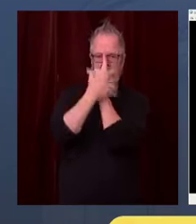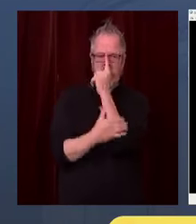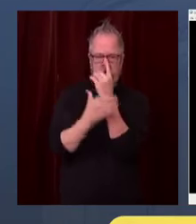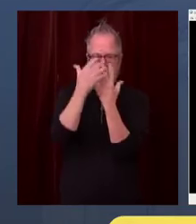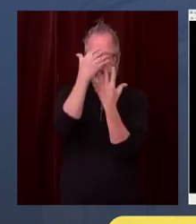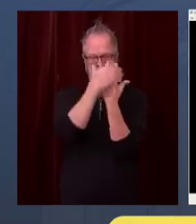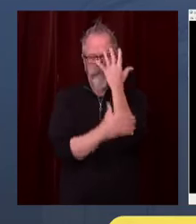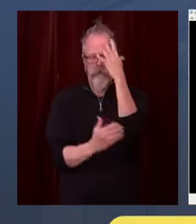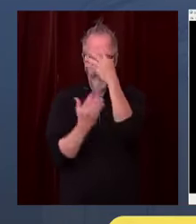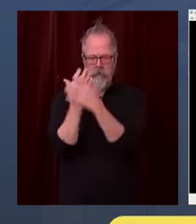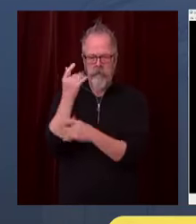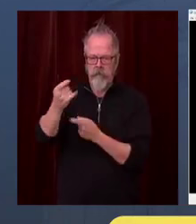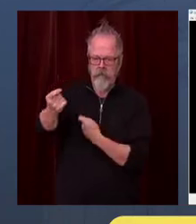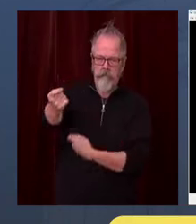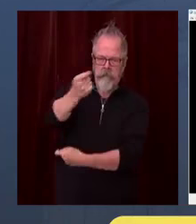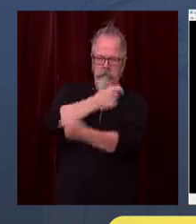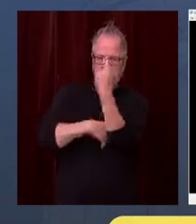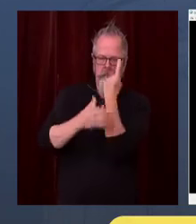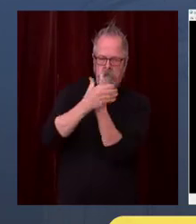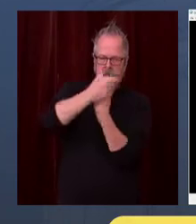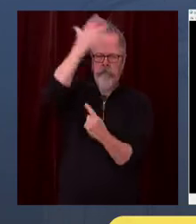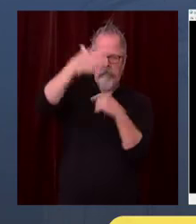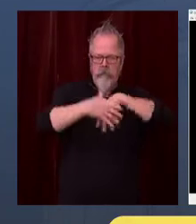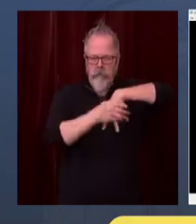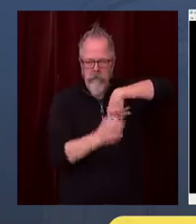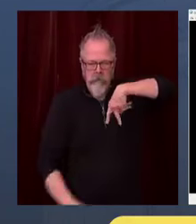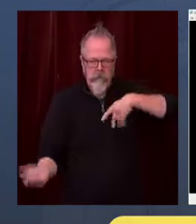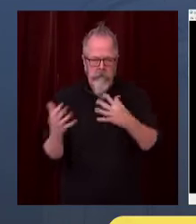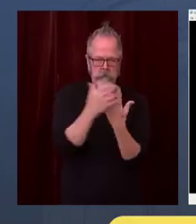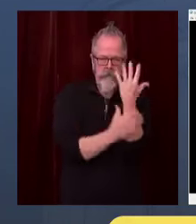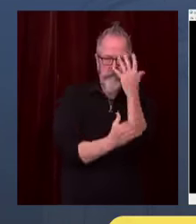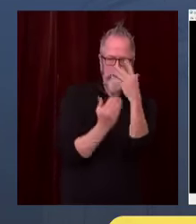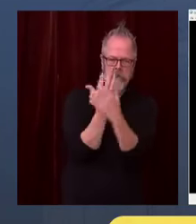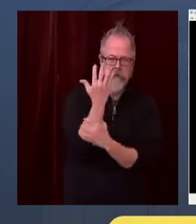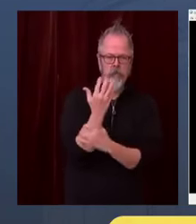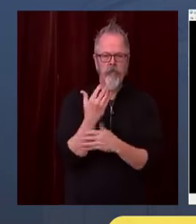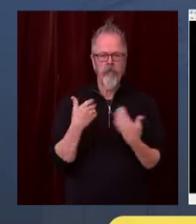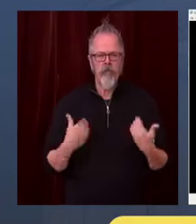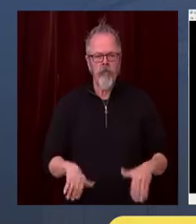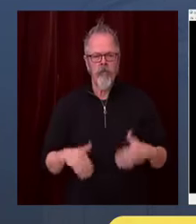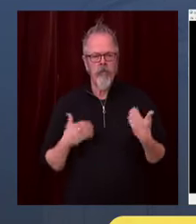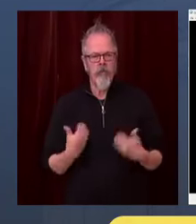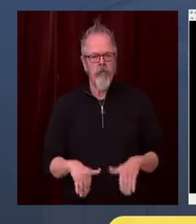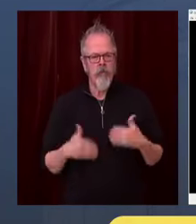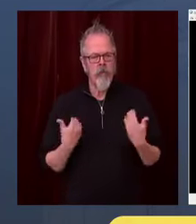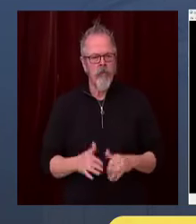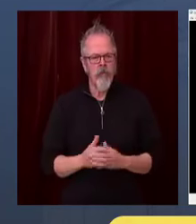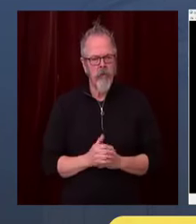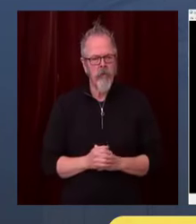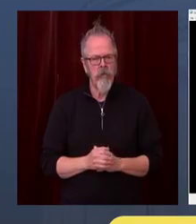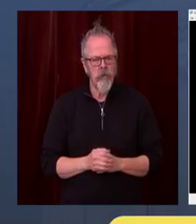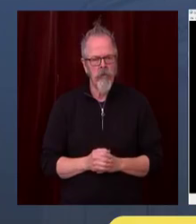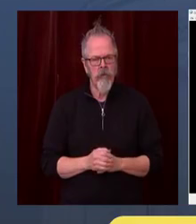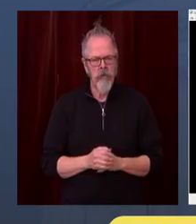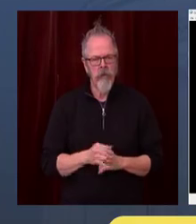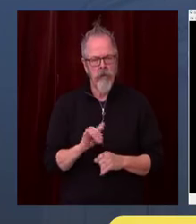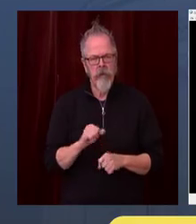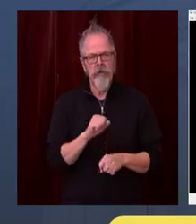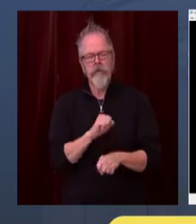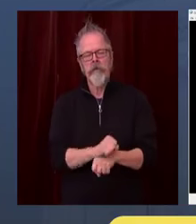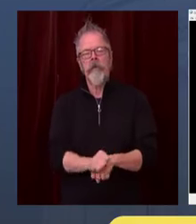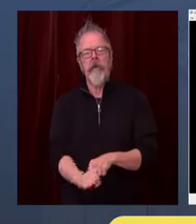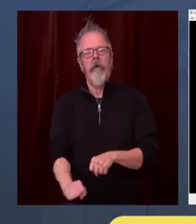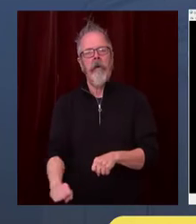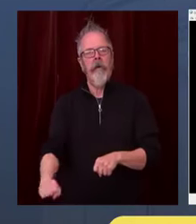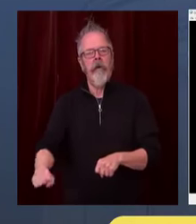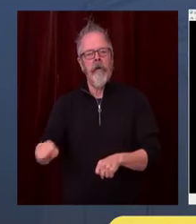We're close as a whole in healthcare workers to being burnt out, and we are pleading with the community of